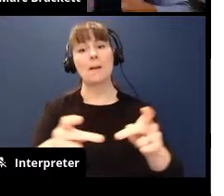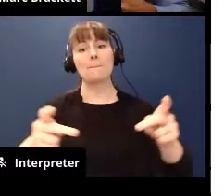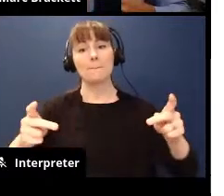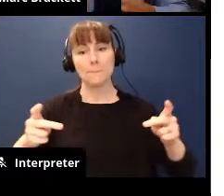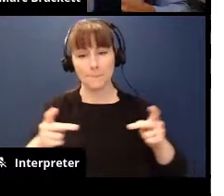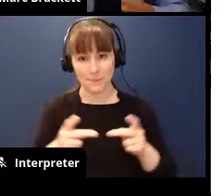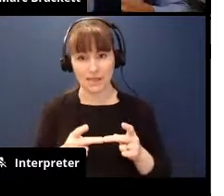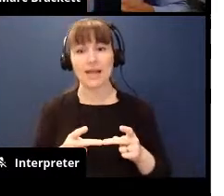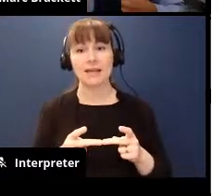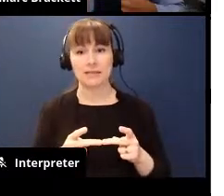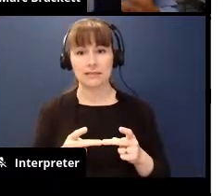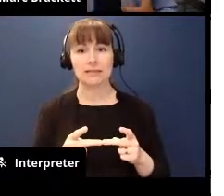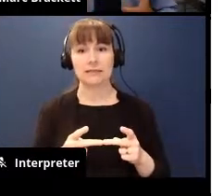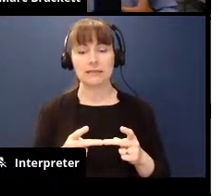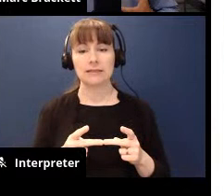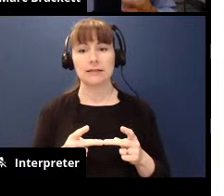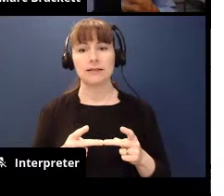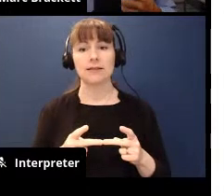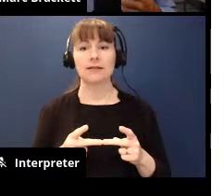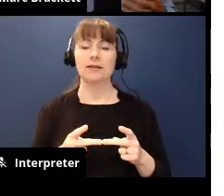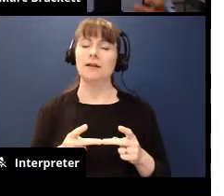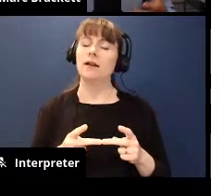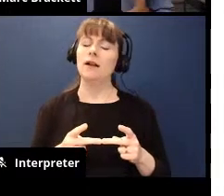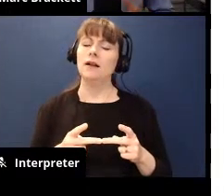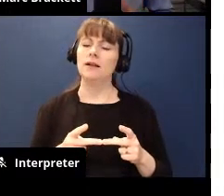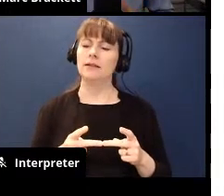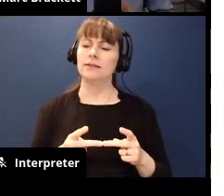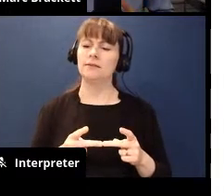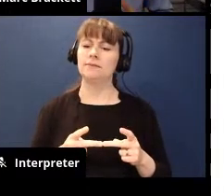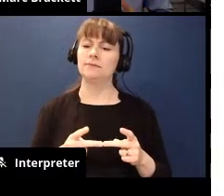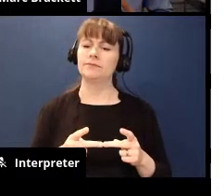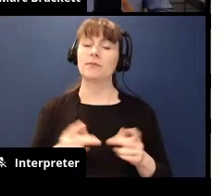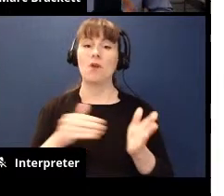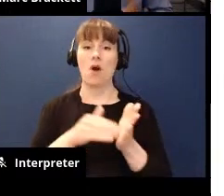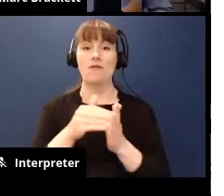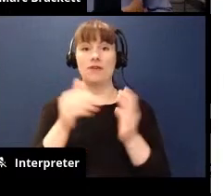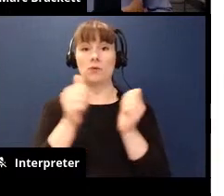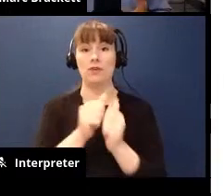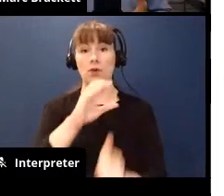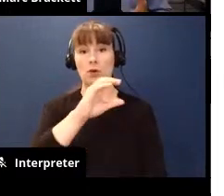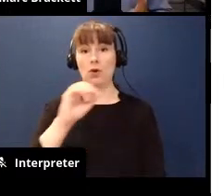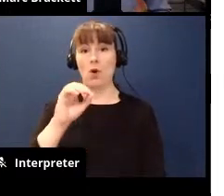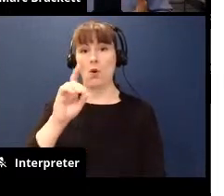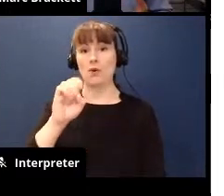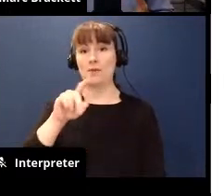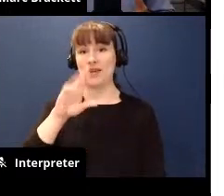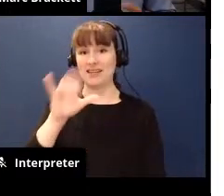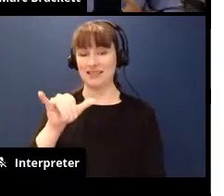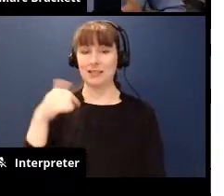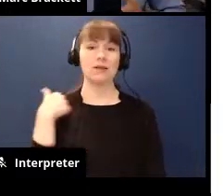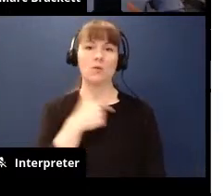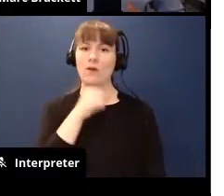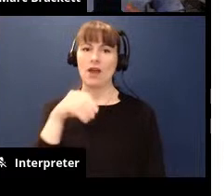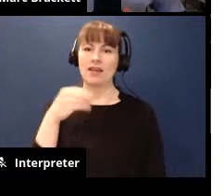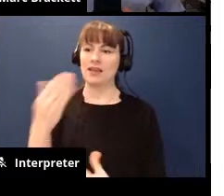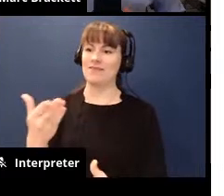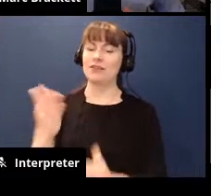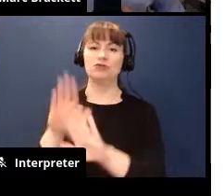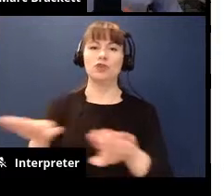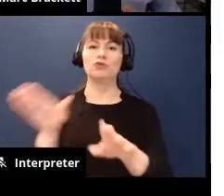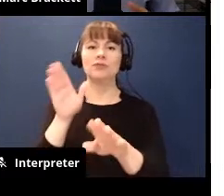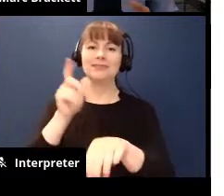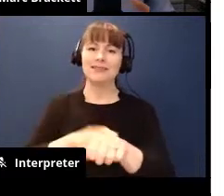a lot of times i think what happens with codependency is that we haven't given our children enough time for autonomy